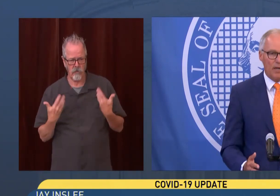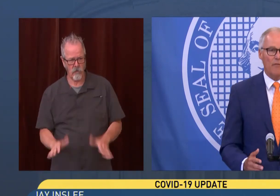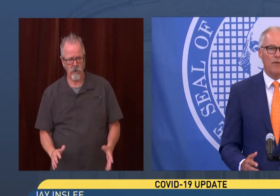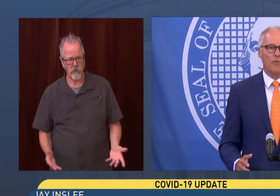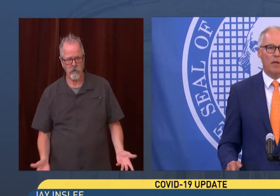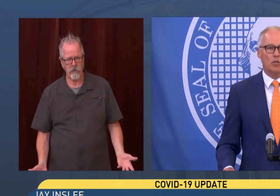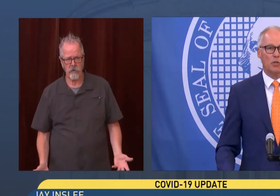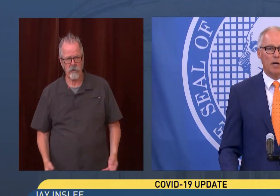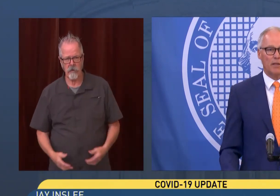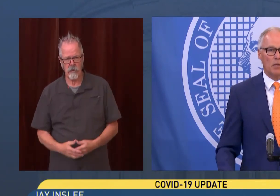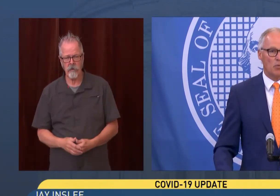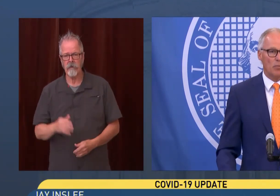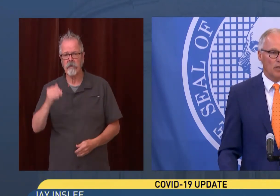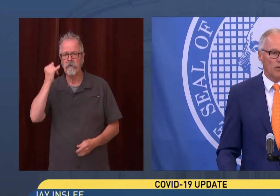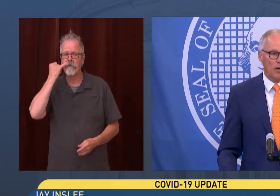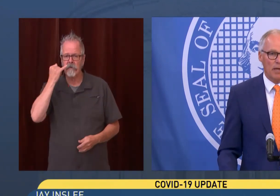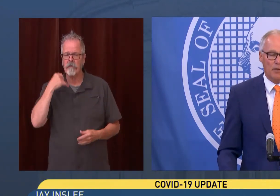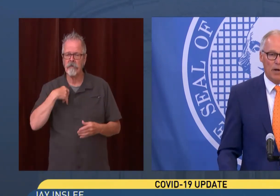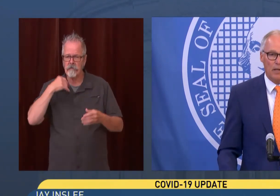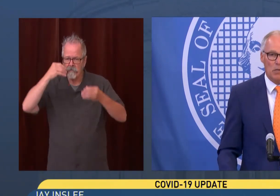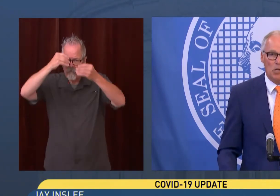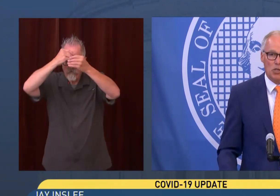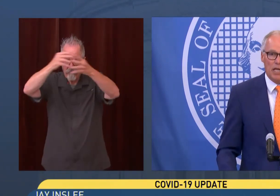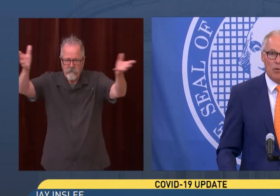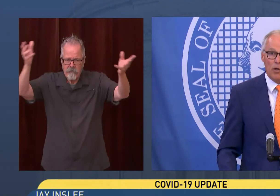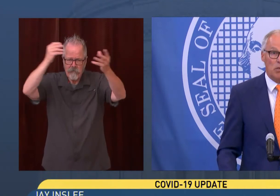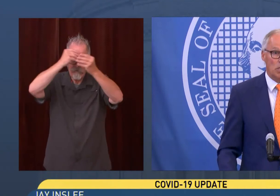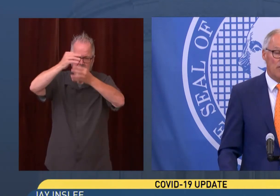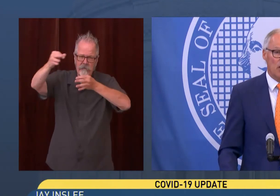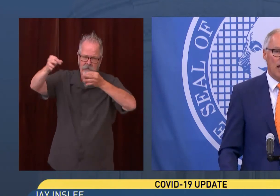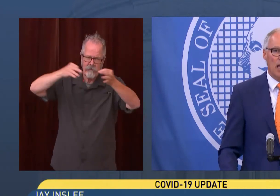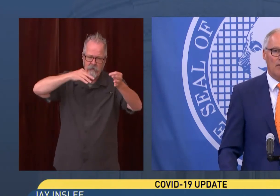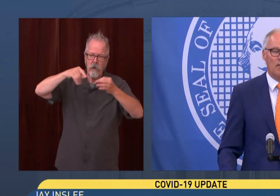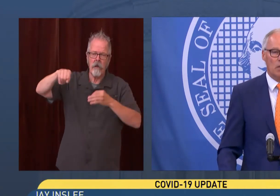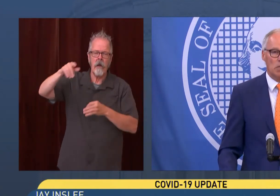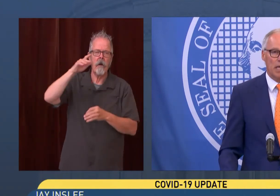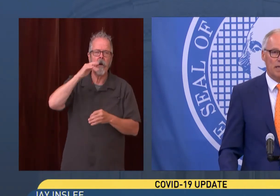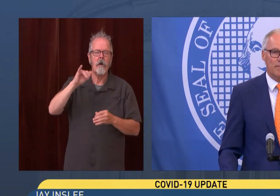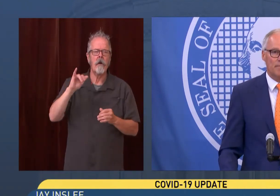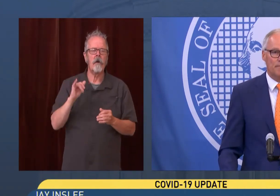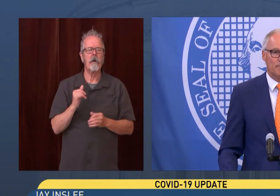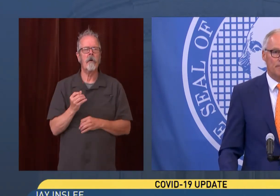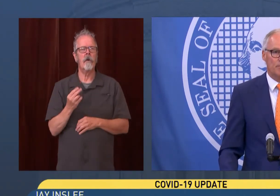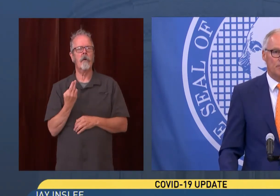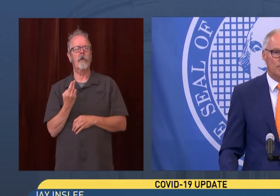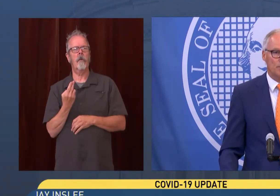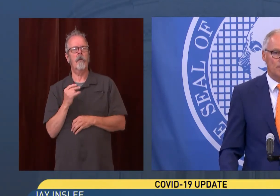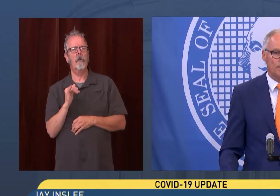provide them enough information about this, we believe they're going to make the right decision. And we're going to save a lot of lives in this state.